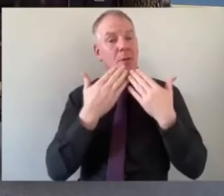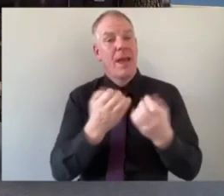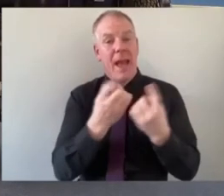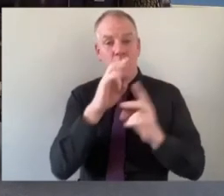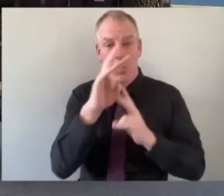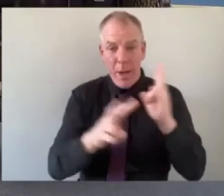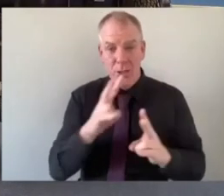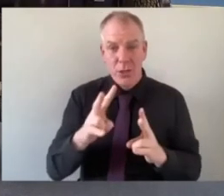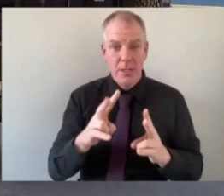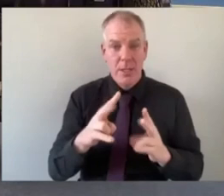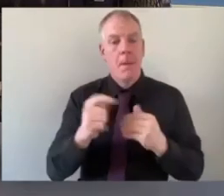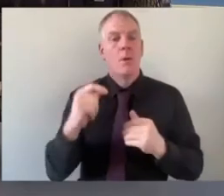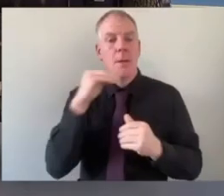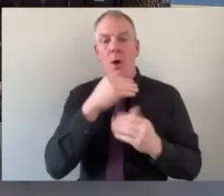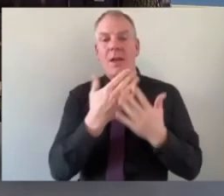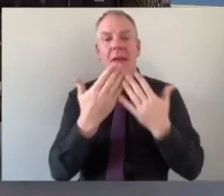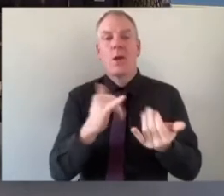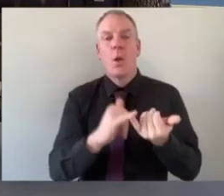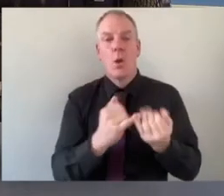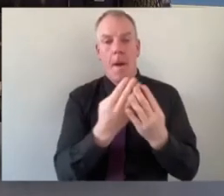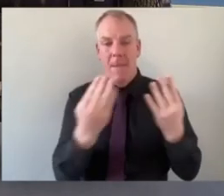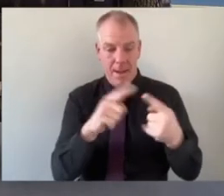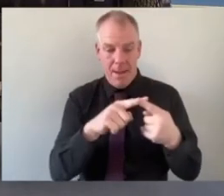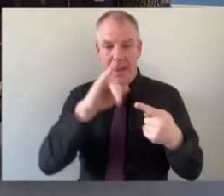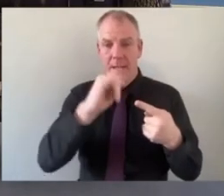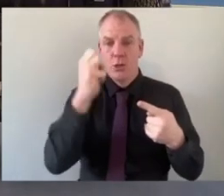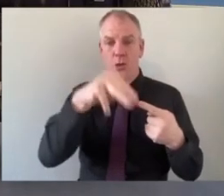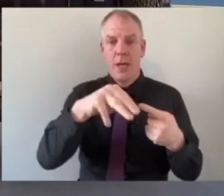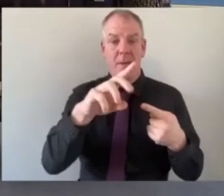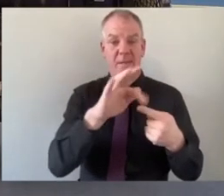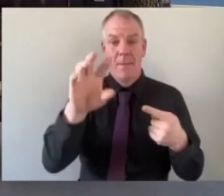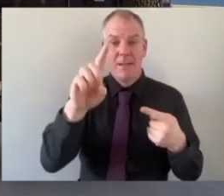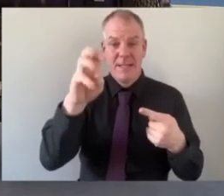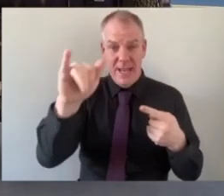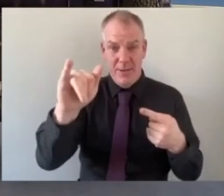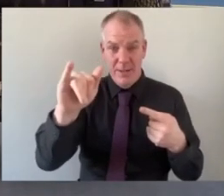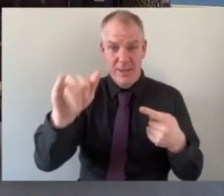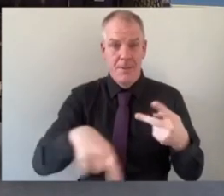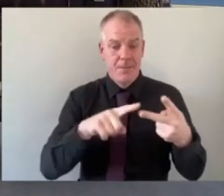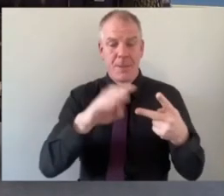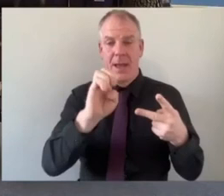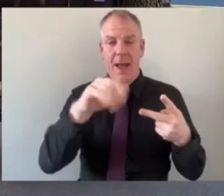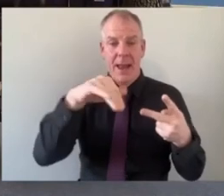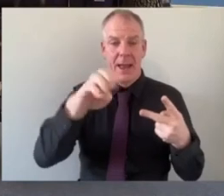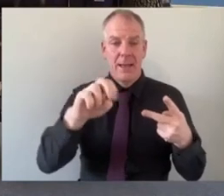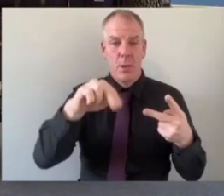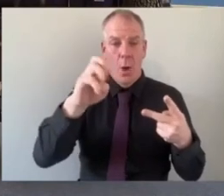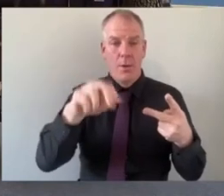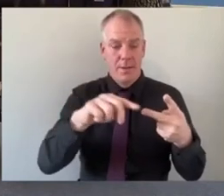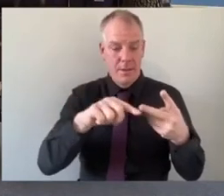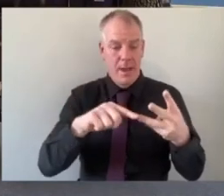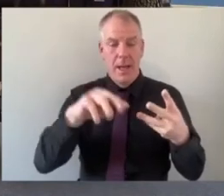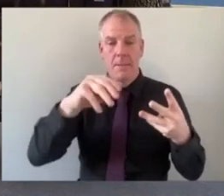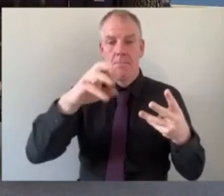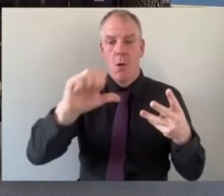them in but most importantly i'd like to thank our panelists uh jim all the way up in in dairy uh we've also got elaine nolan and mara mcminiman and yeah